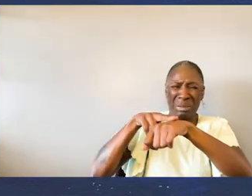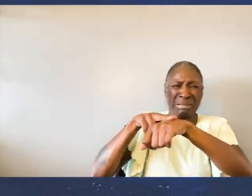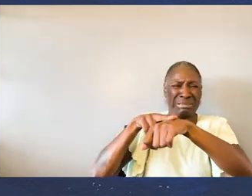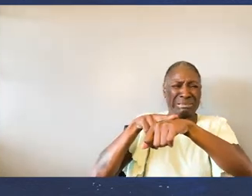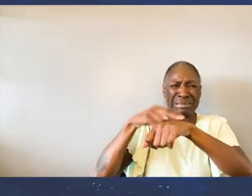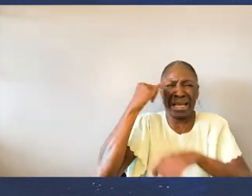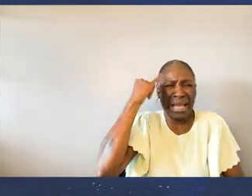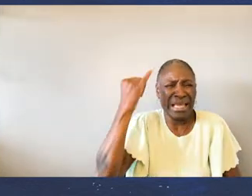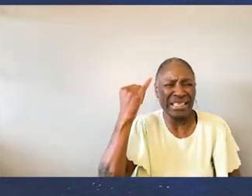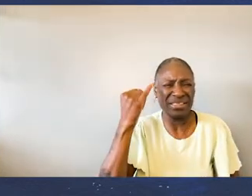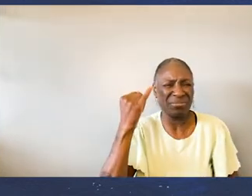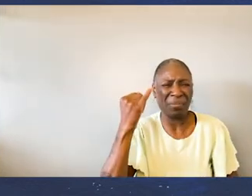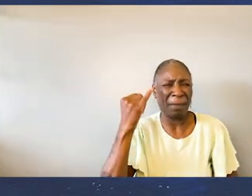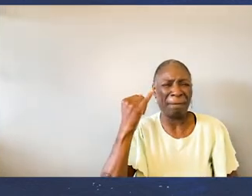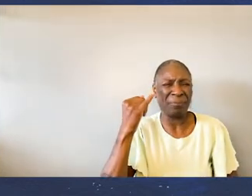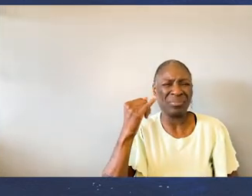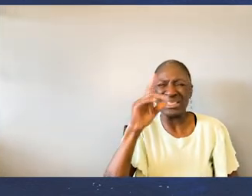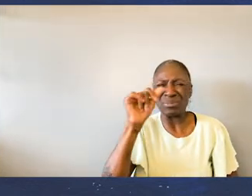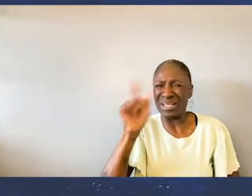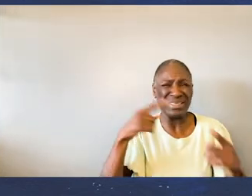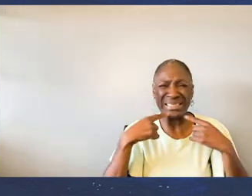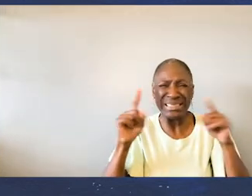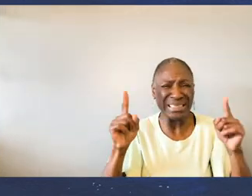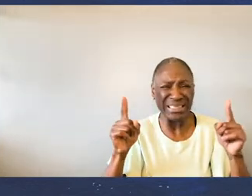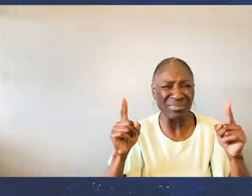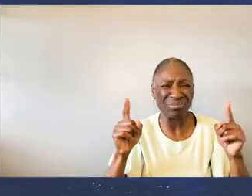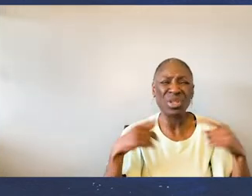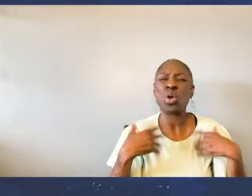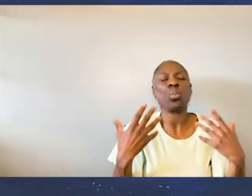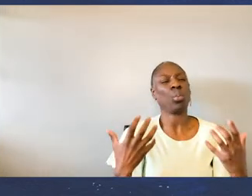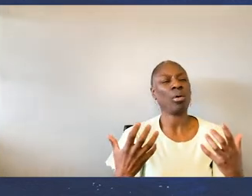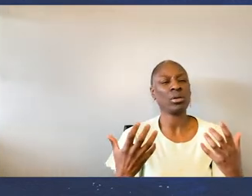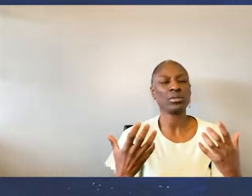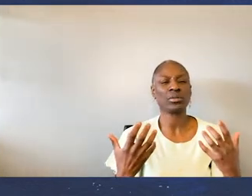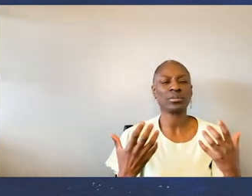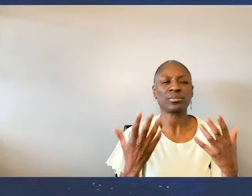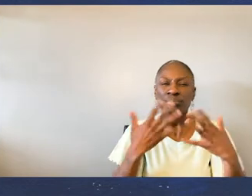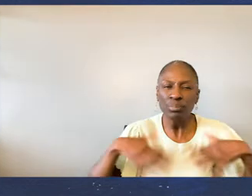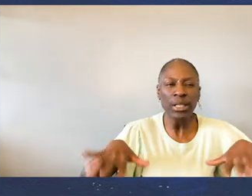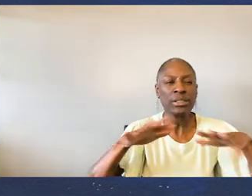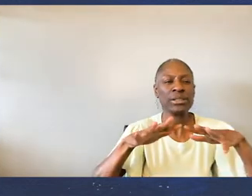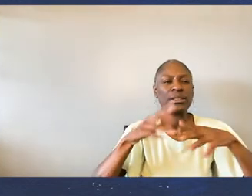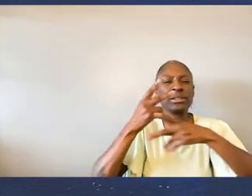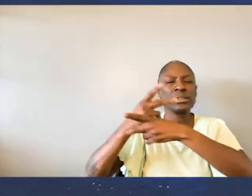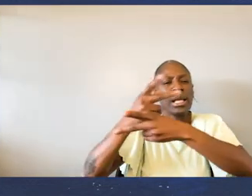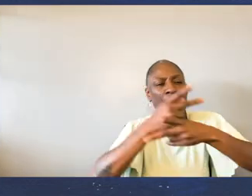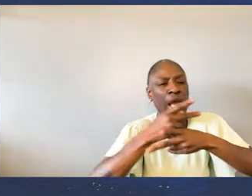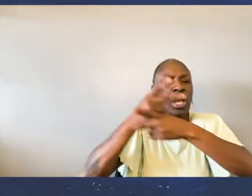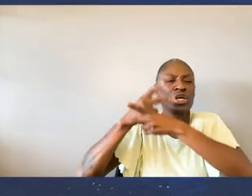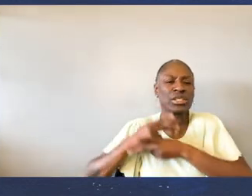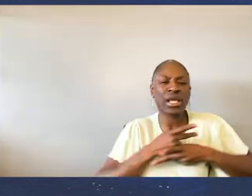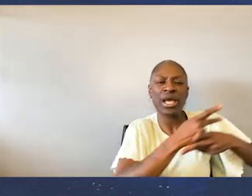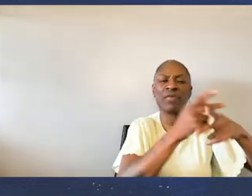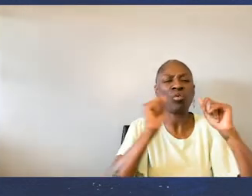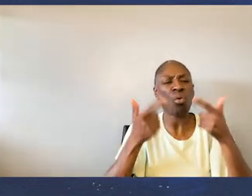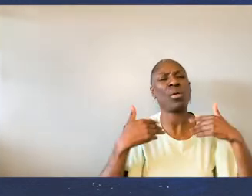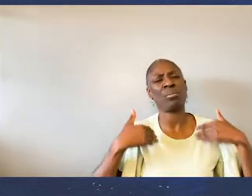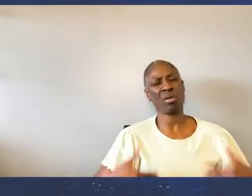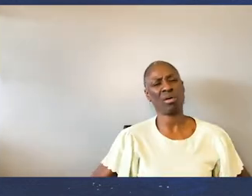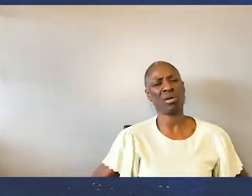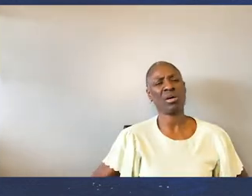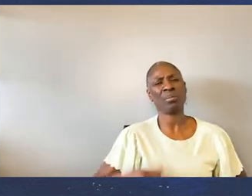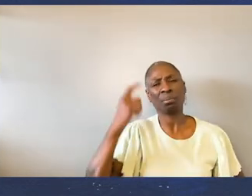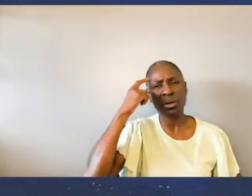Normal is a construct That never worked I want to be Where there is space And care For all body